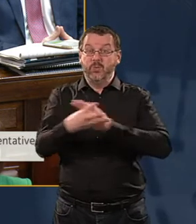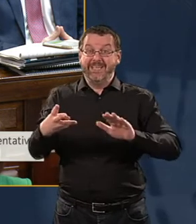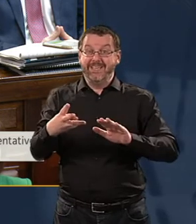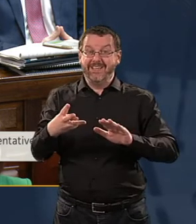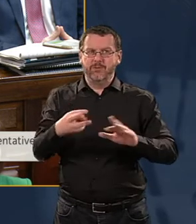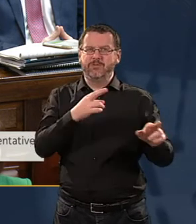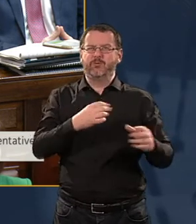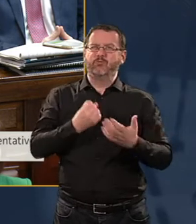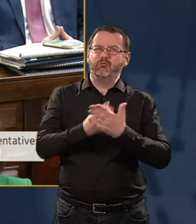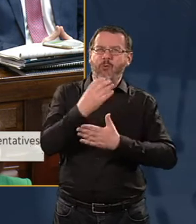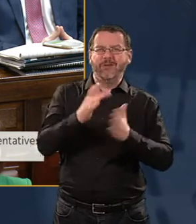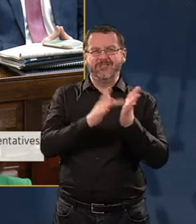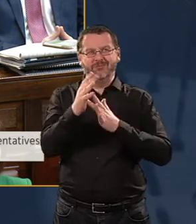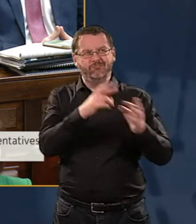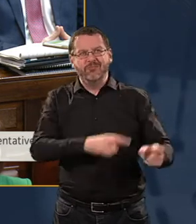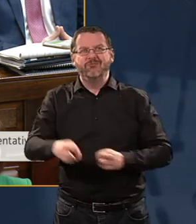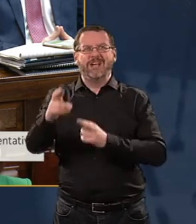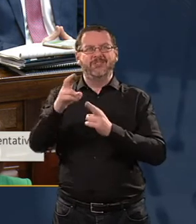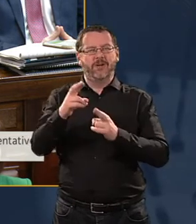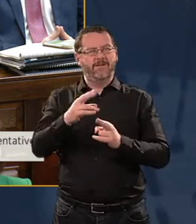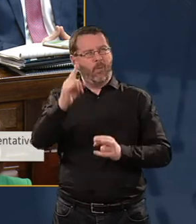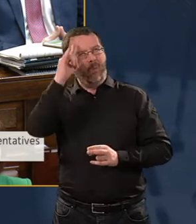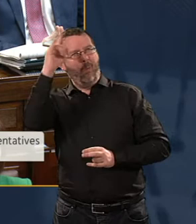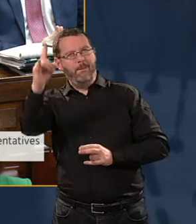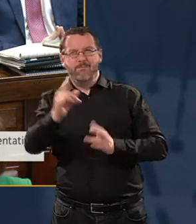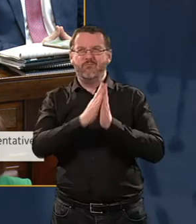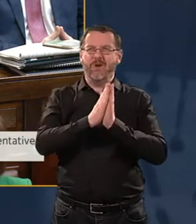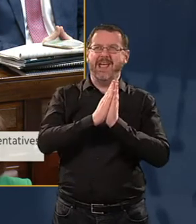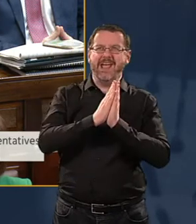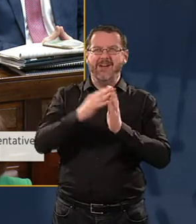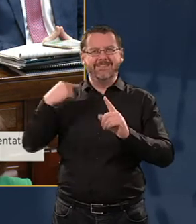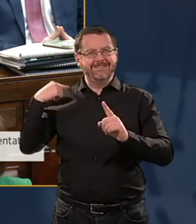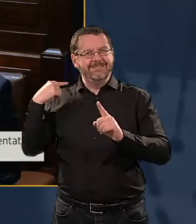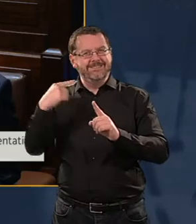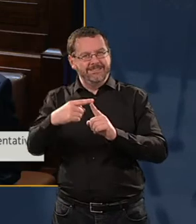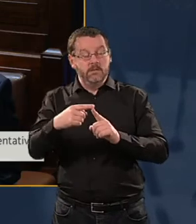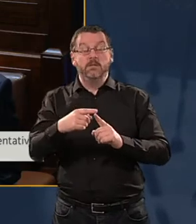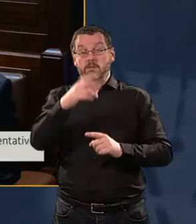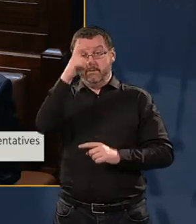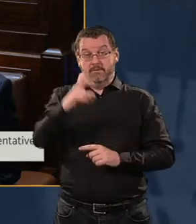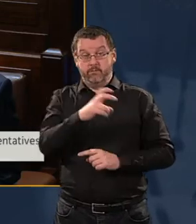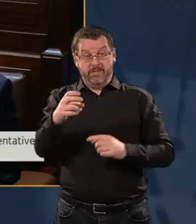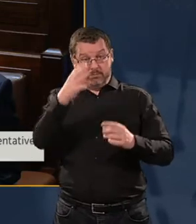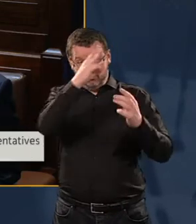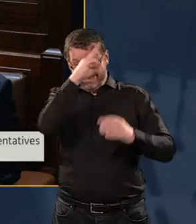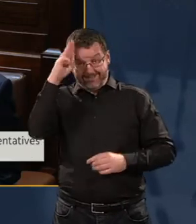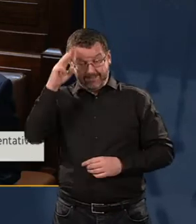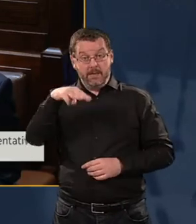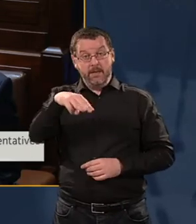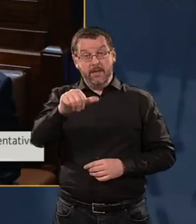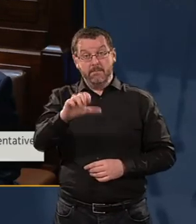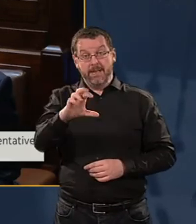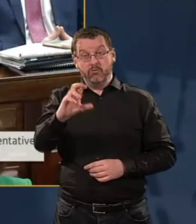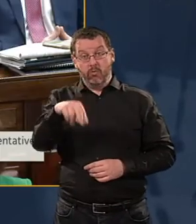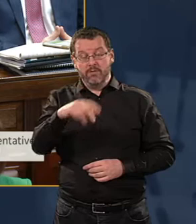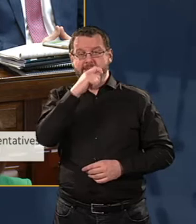and an answer to millions of prayers that have been said, and as President Macron has said today, Notre Dame is part of the